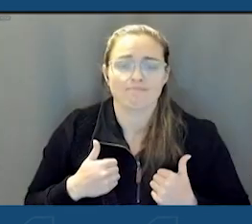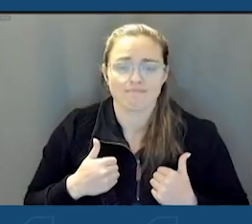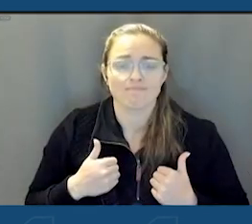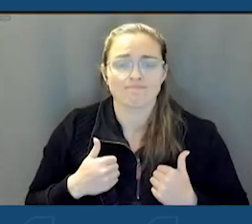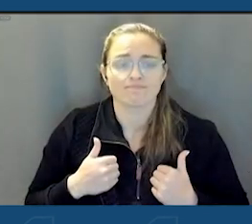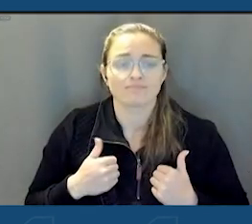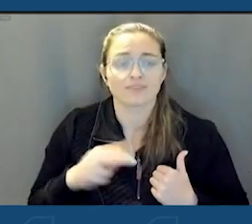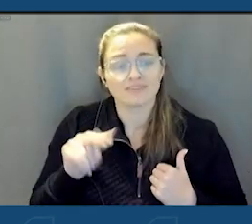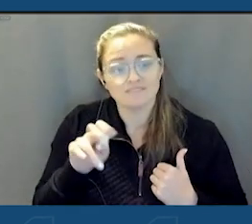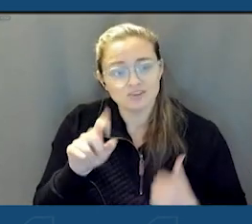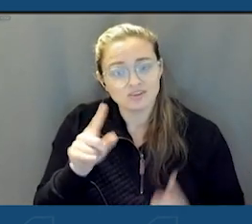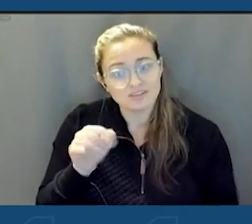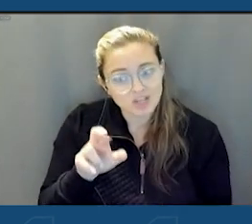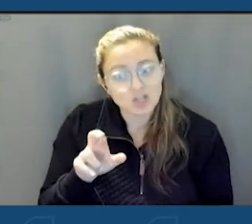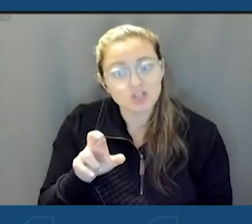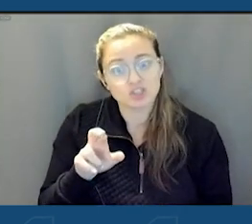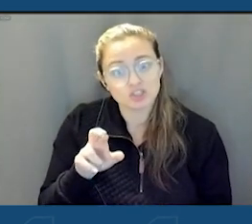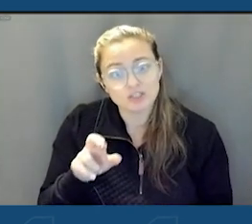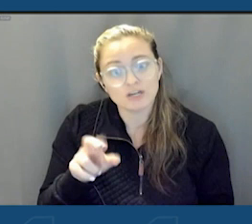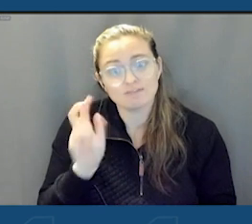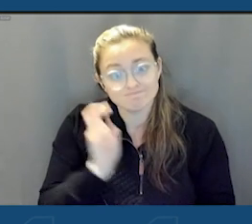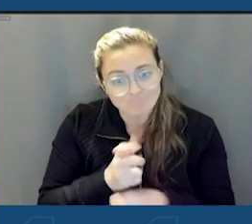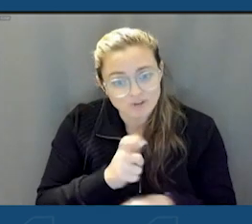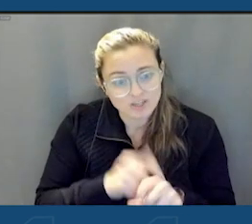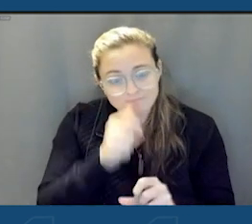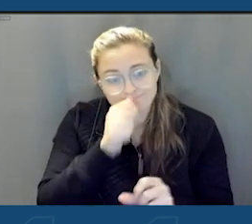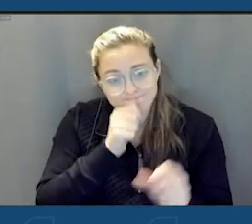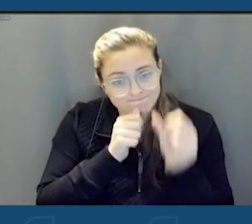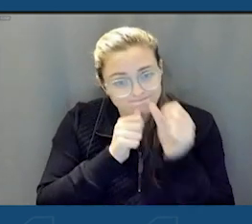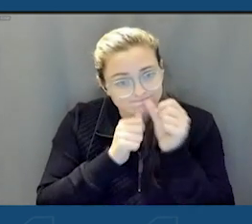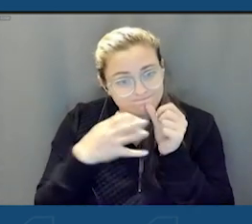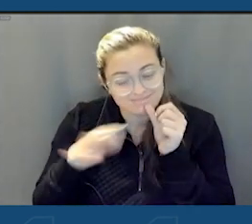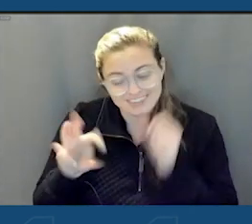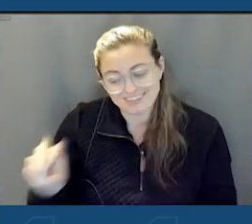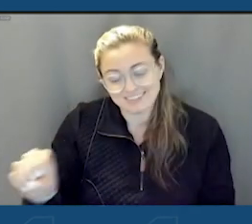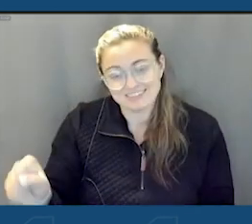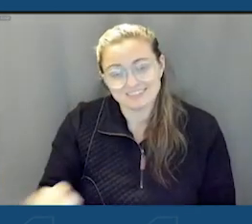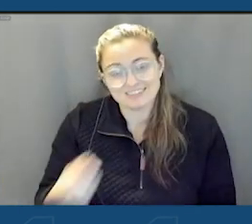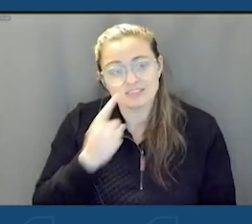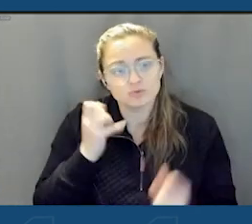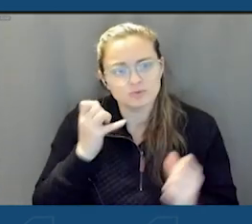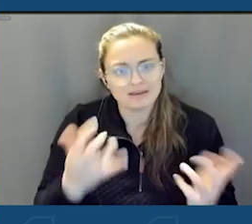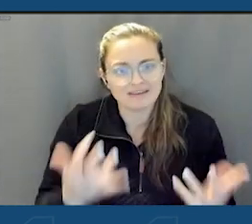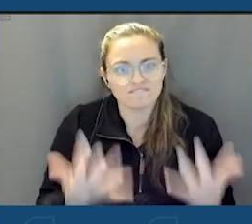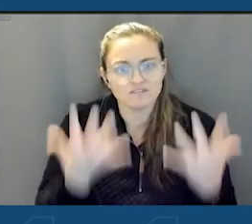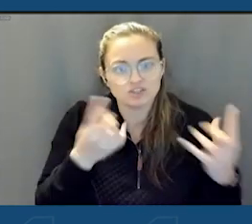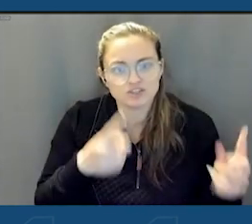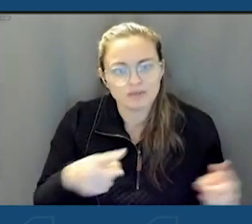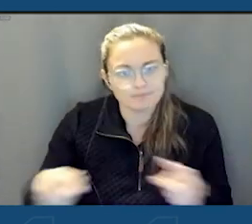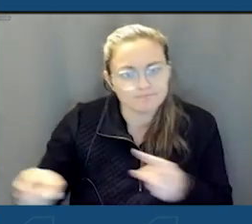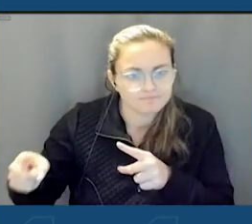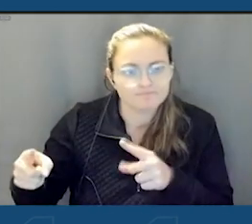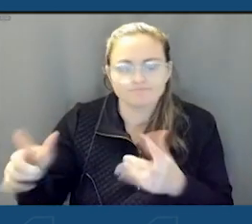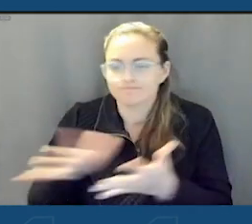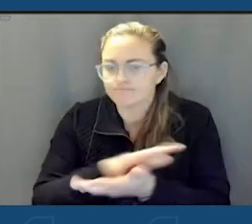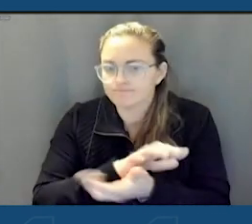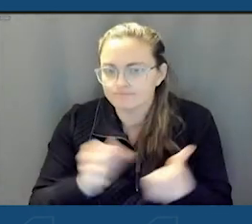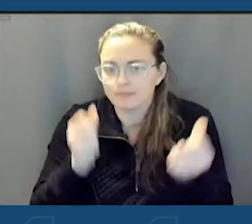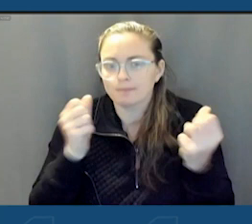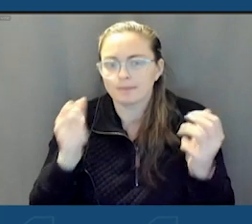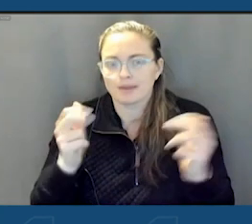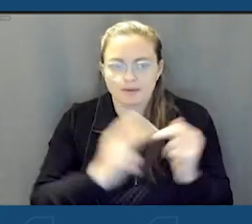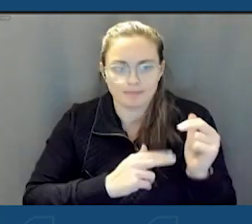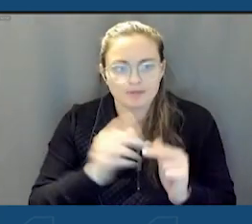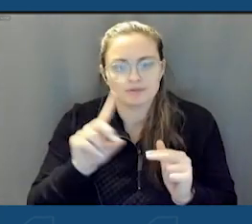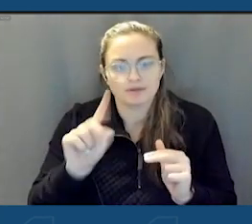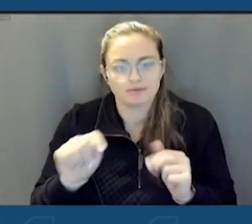has had its share of hard times dating back to the 1960s when a series of fires broke out and destroyed many of the buildings in our